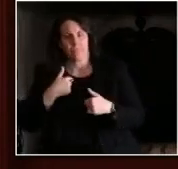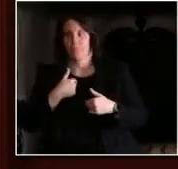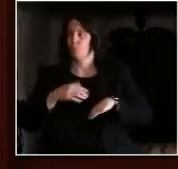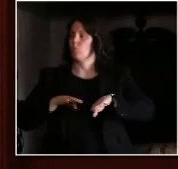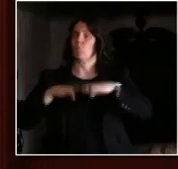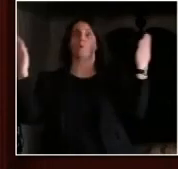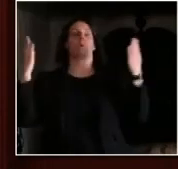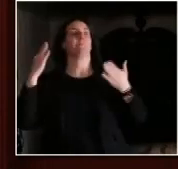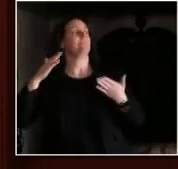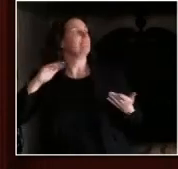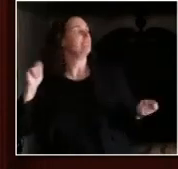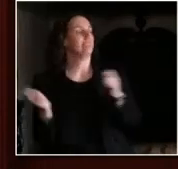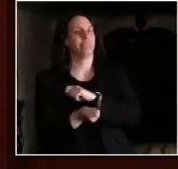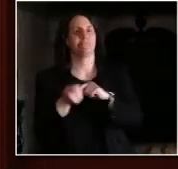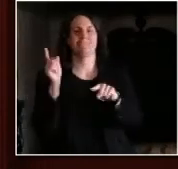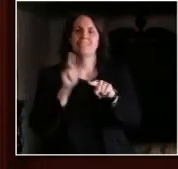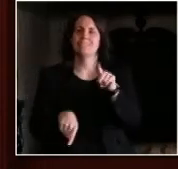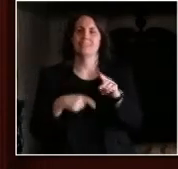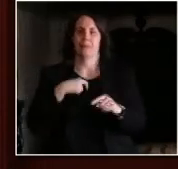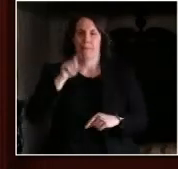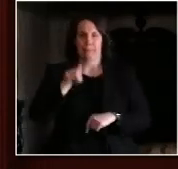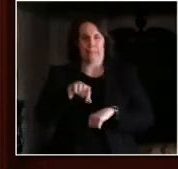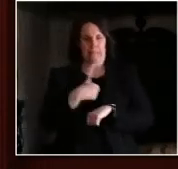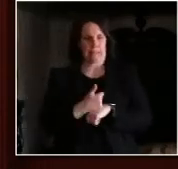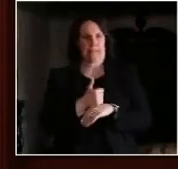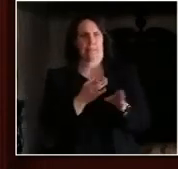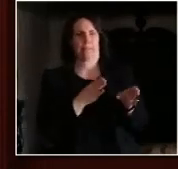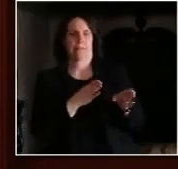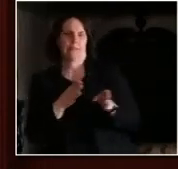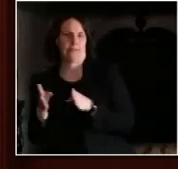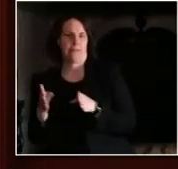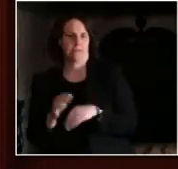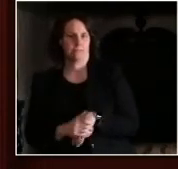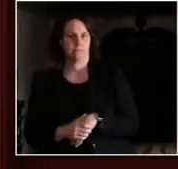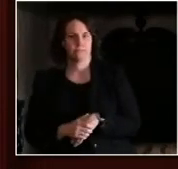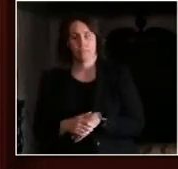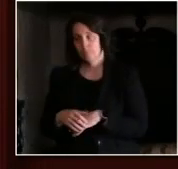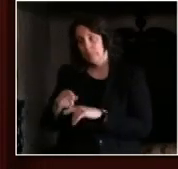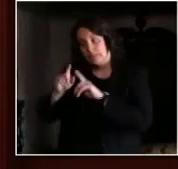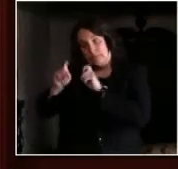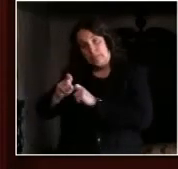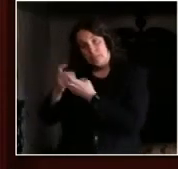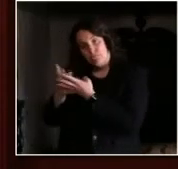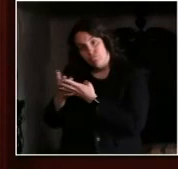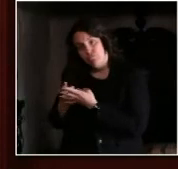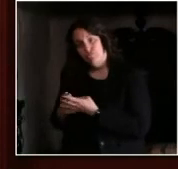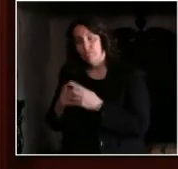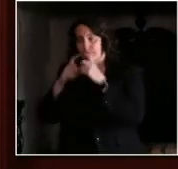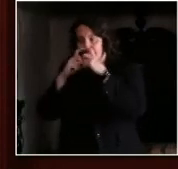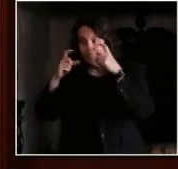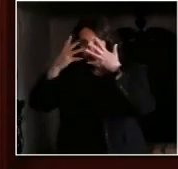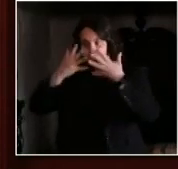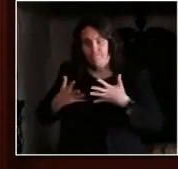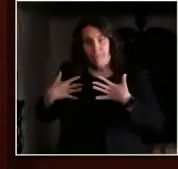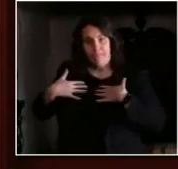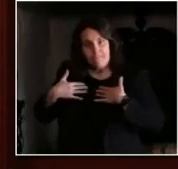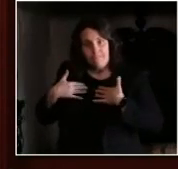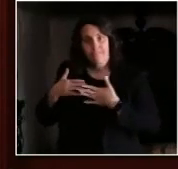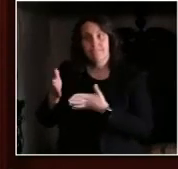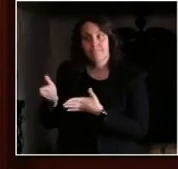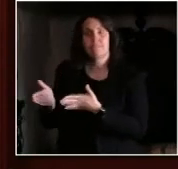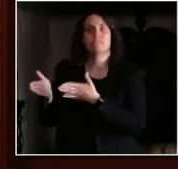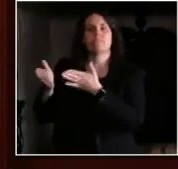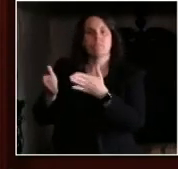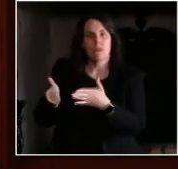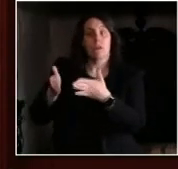tracing and isolation. And we will continue to have to do these things and build these tools in the coming weeks, and